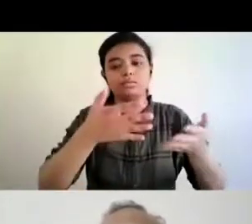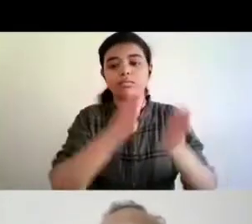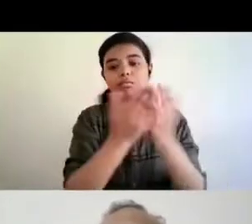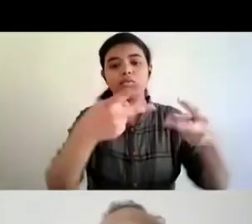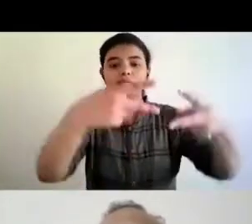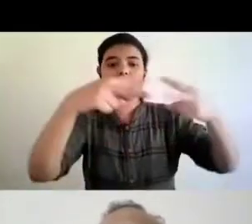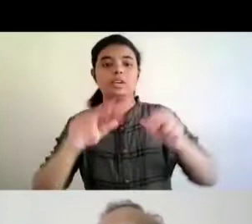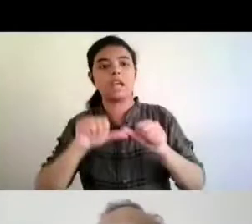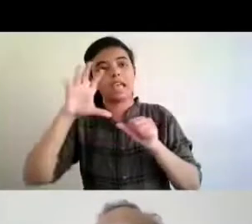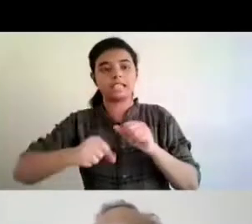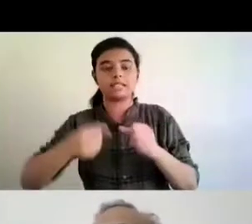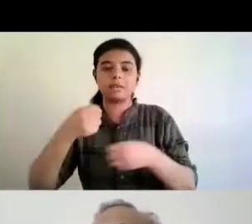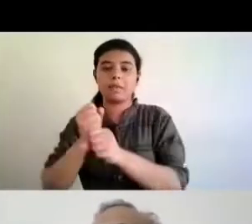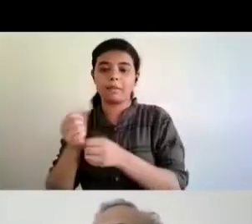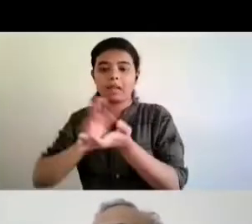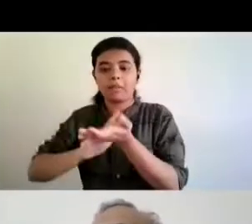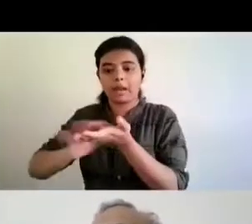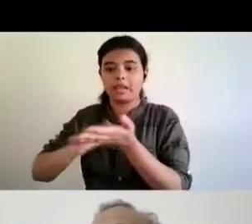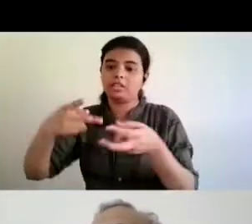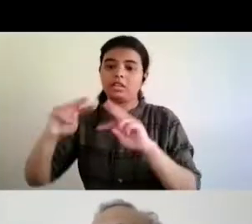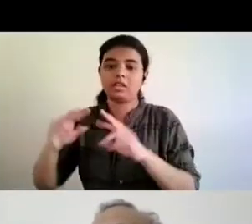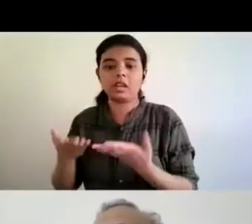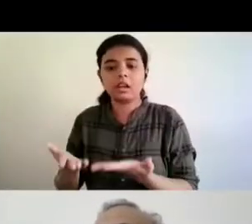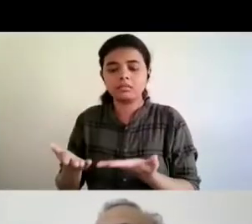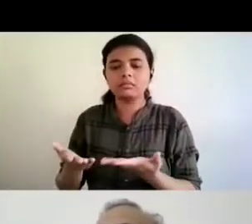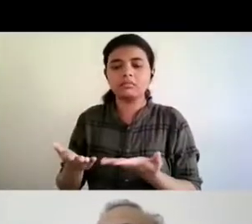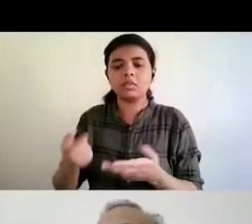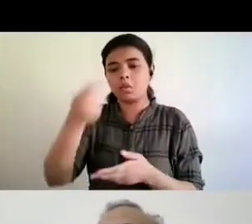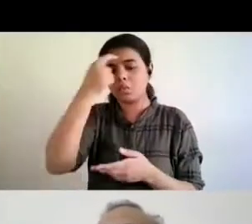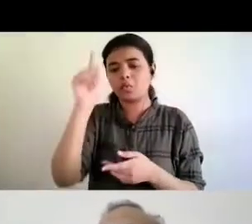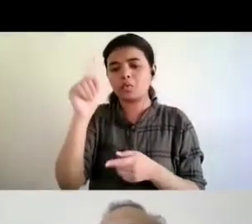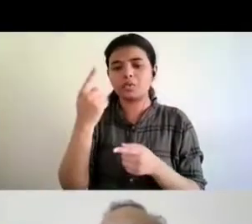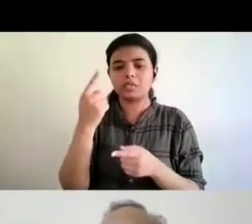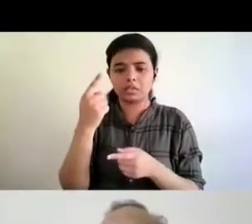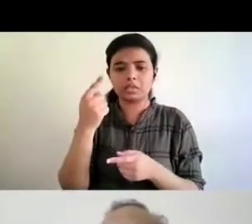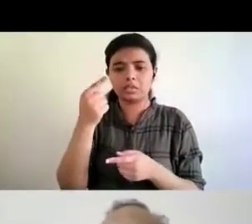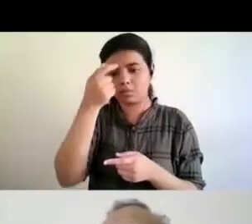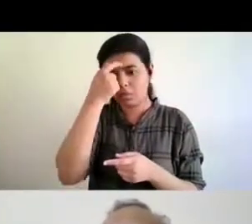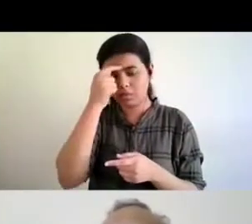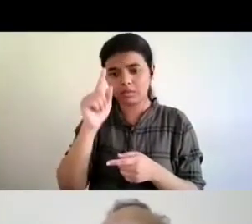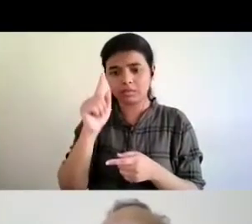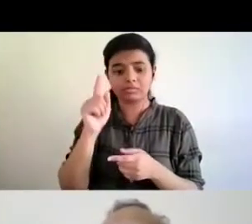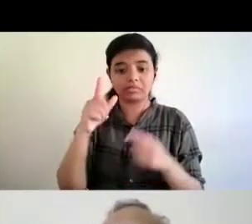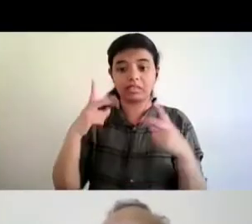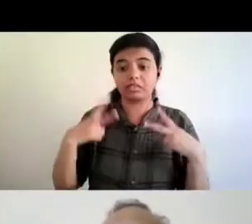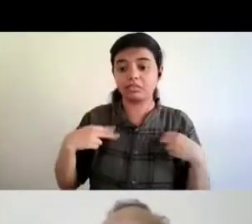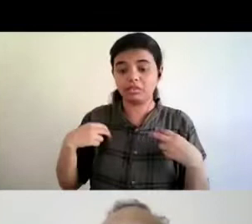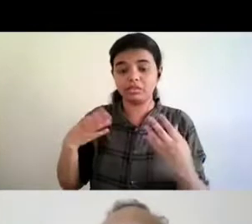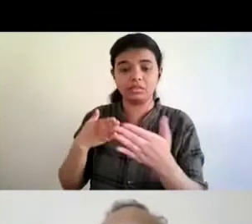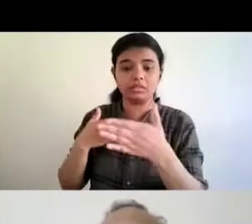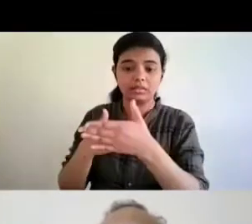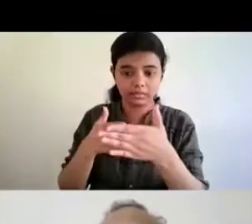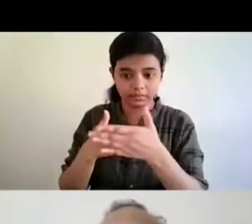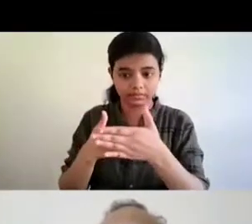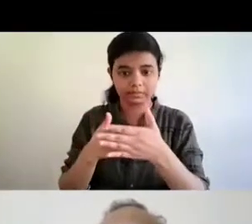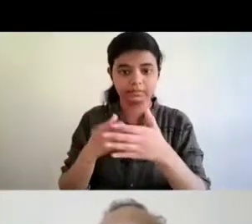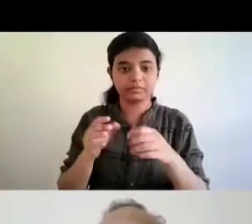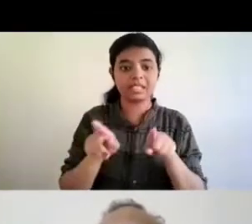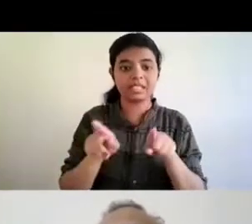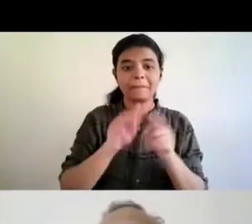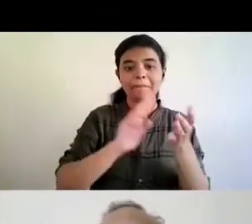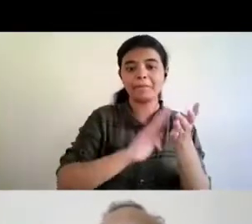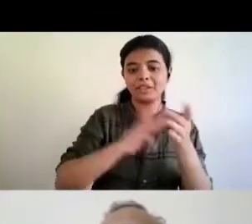accessible so that was the first problem the legal hurdle that this marrakesh treaty wanted to address